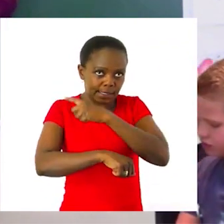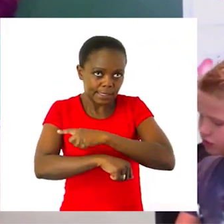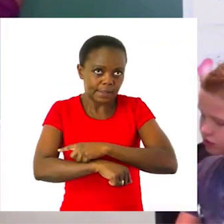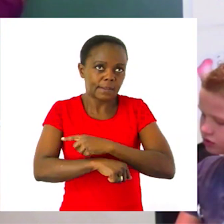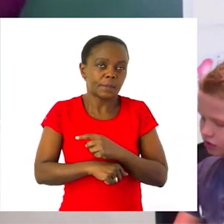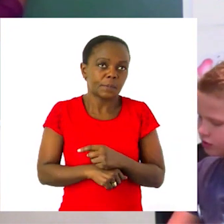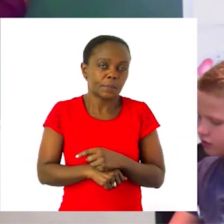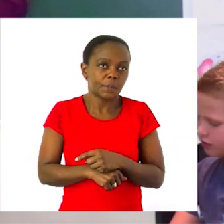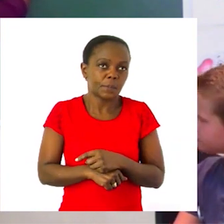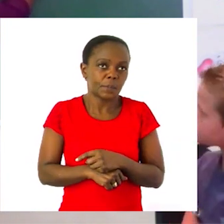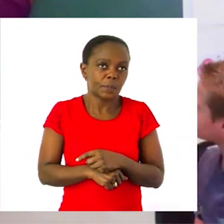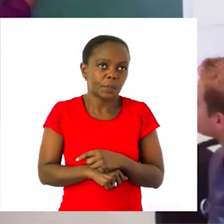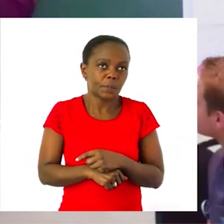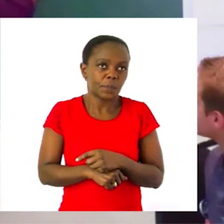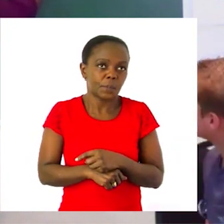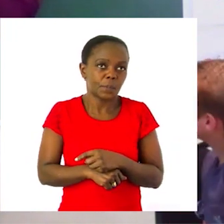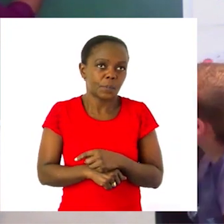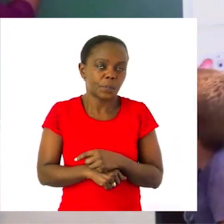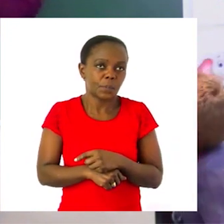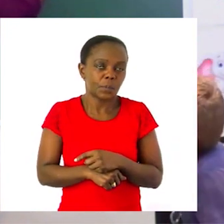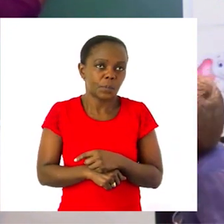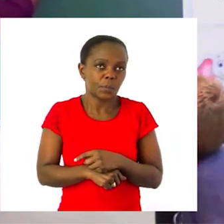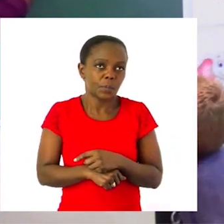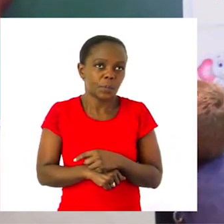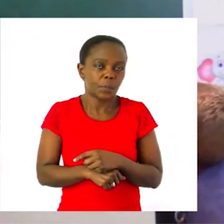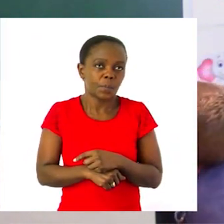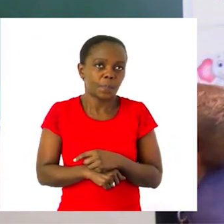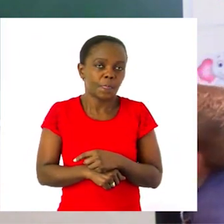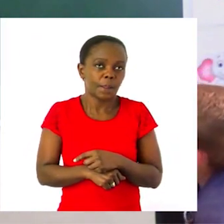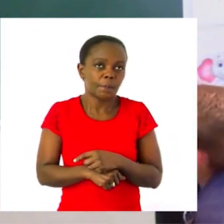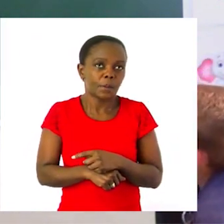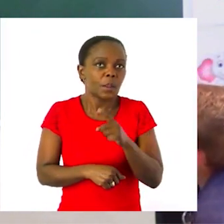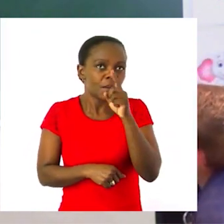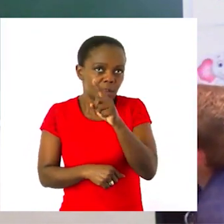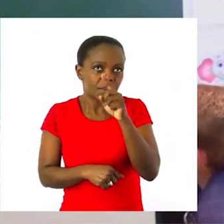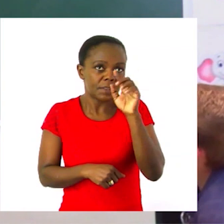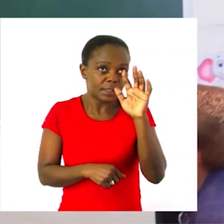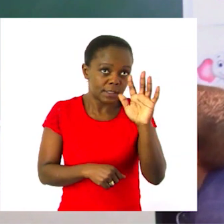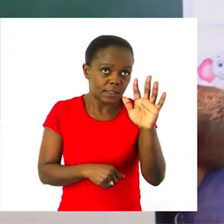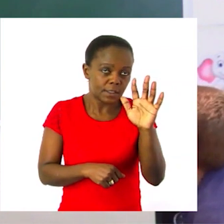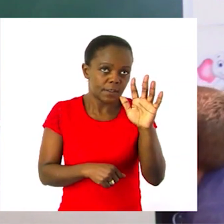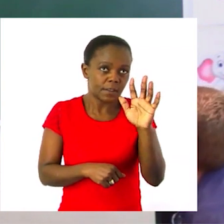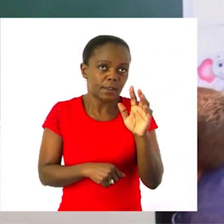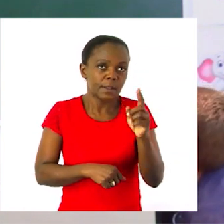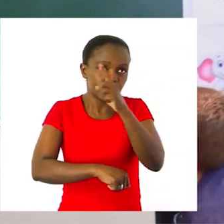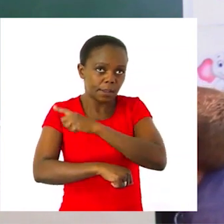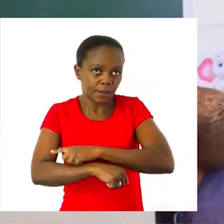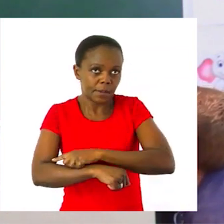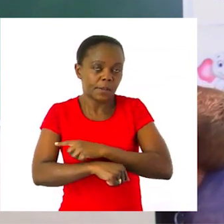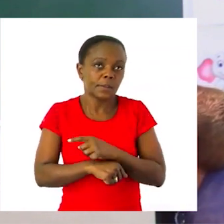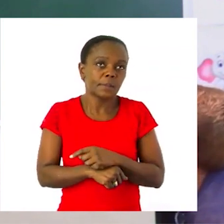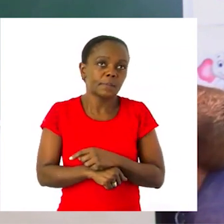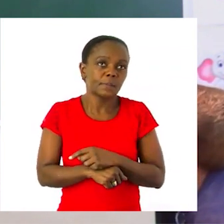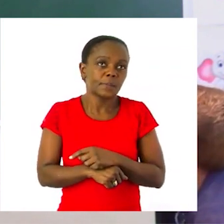seven days. So if we're given seven days, we're going to